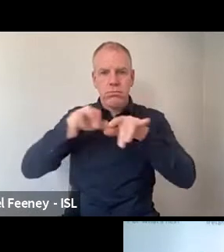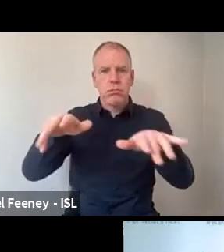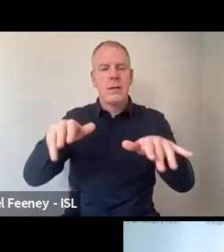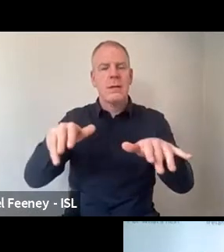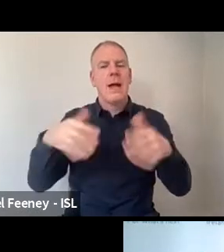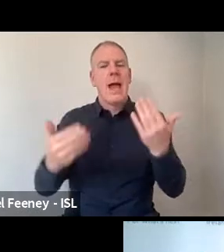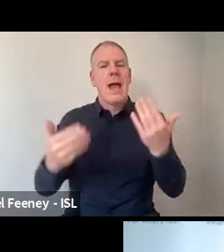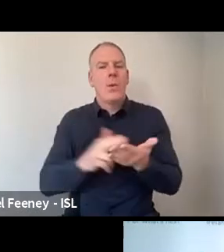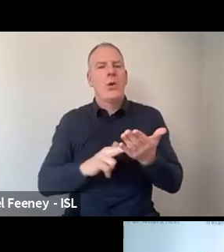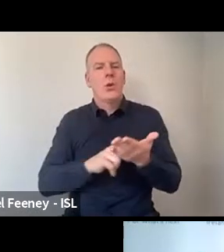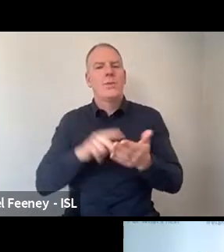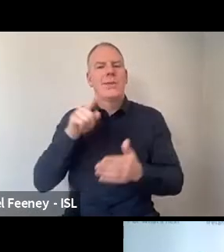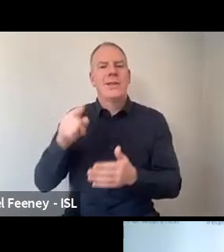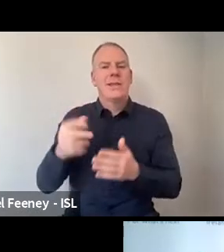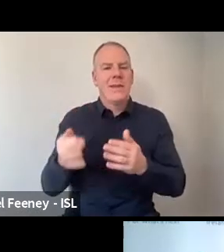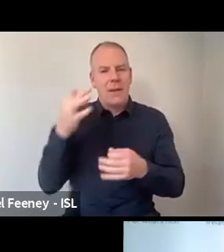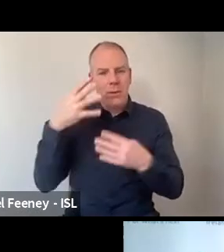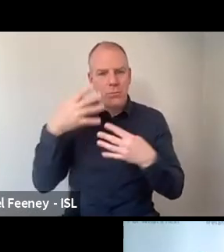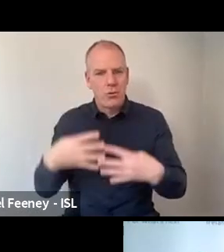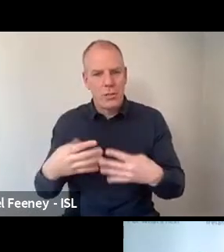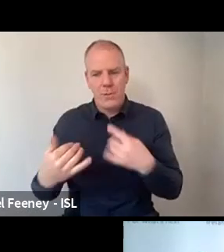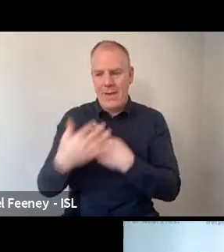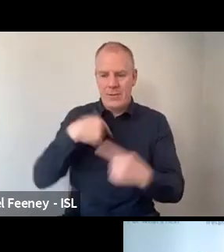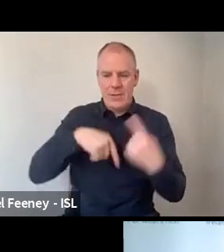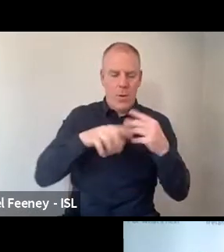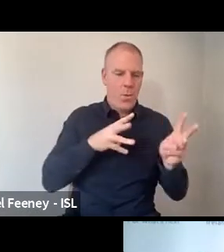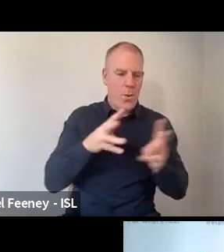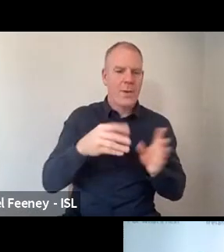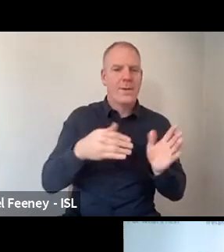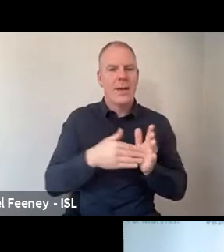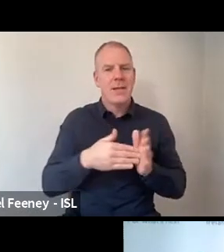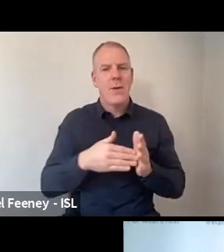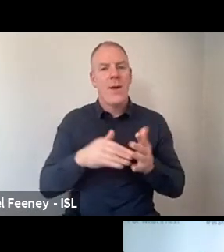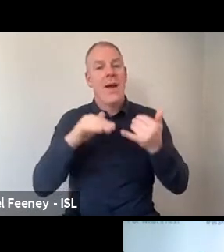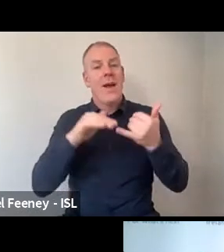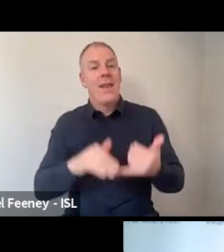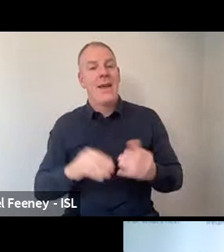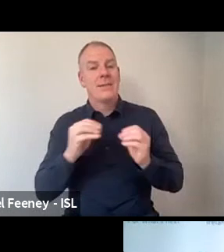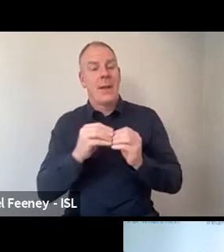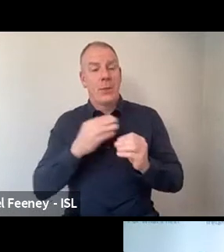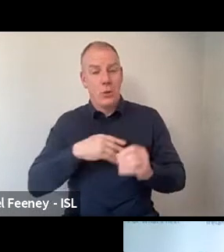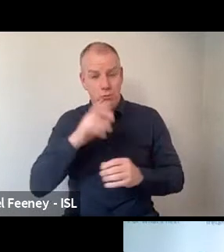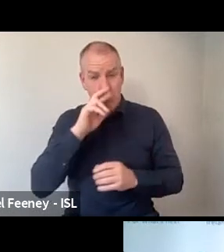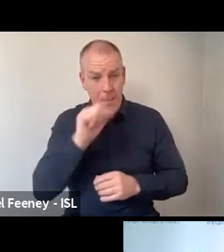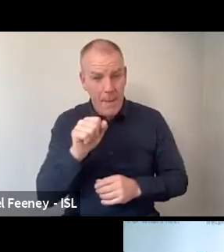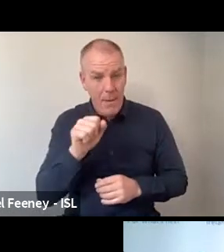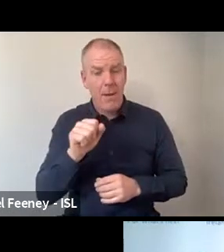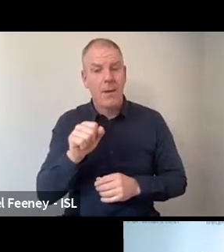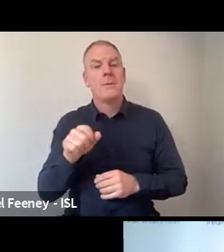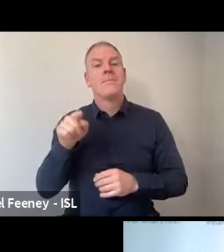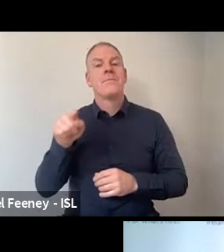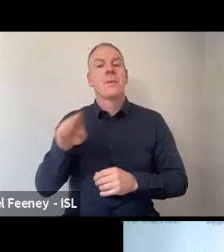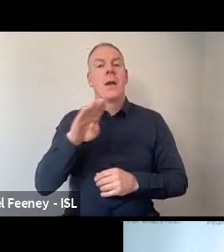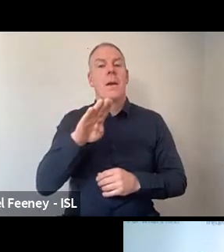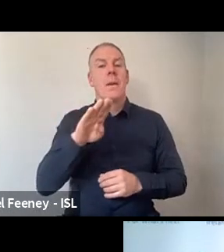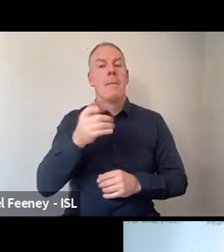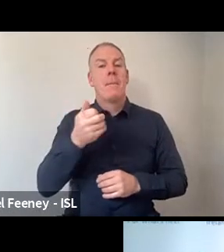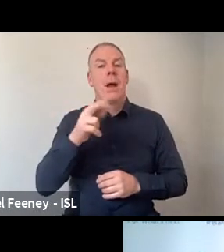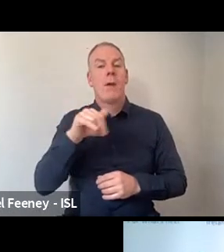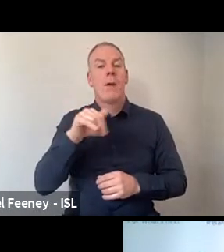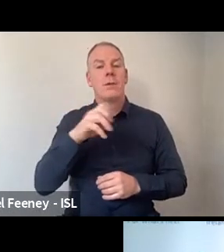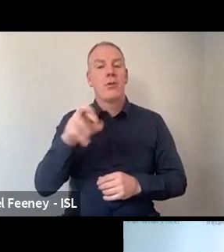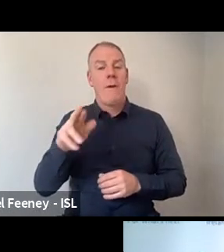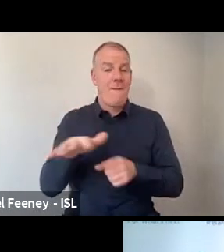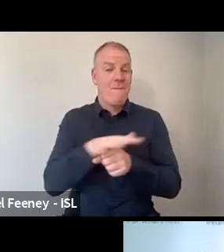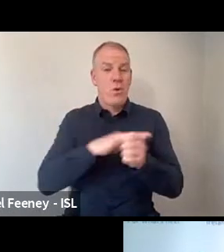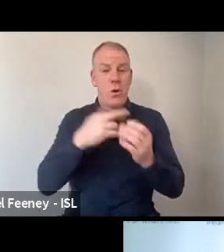using the barometer findings to inform our work. So lastly, just to remind people that the barometer is available, the full report